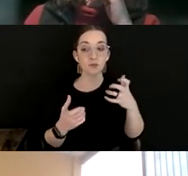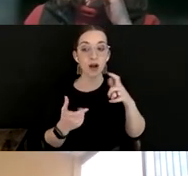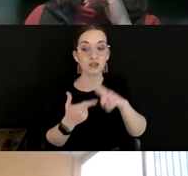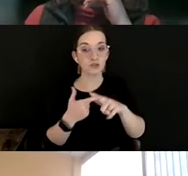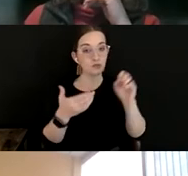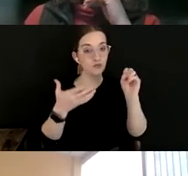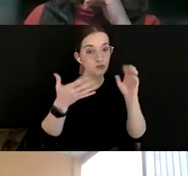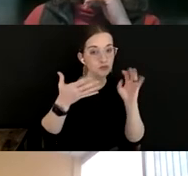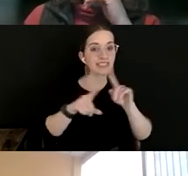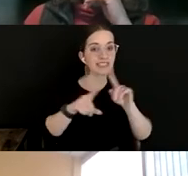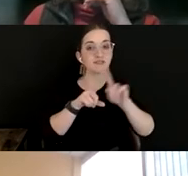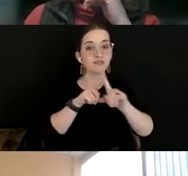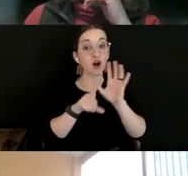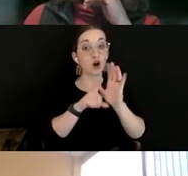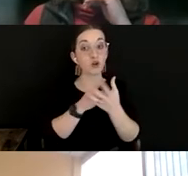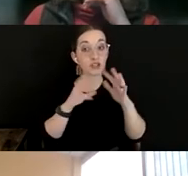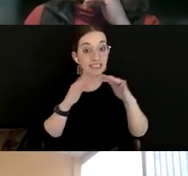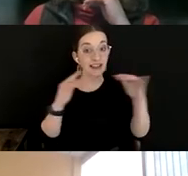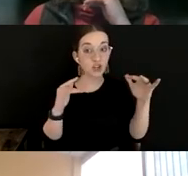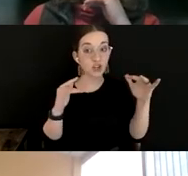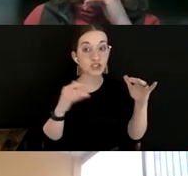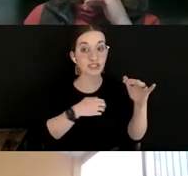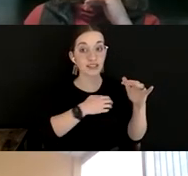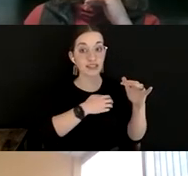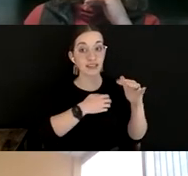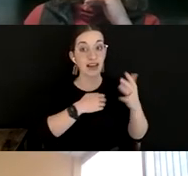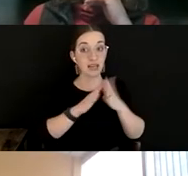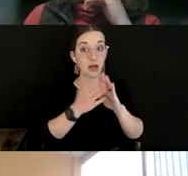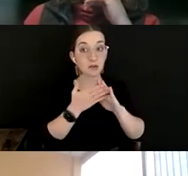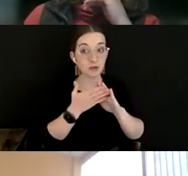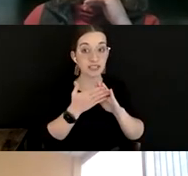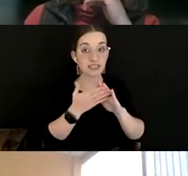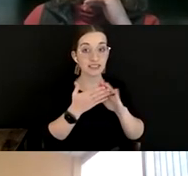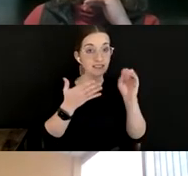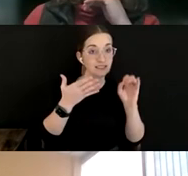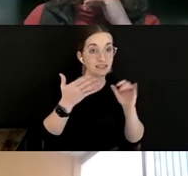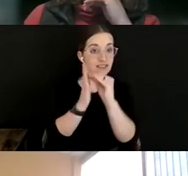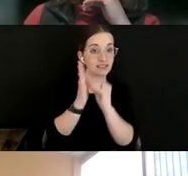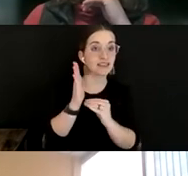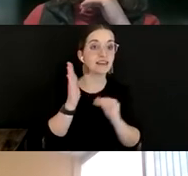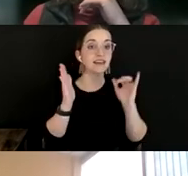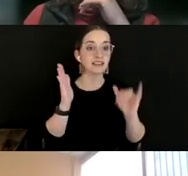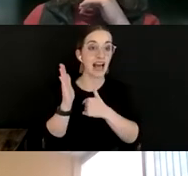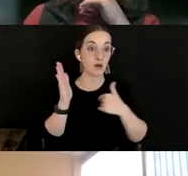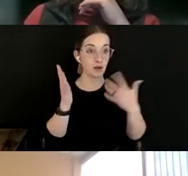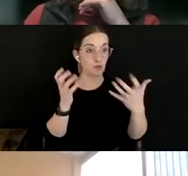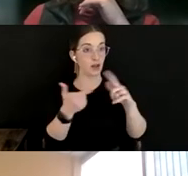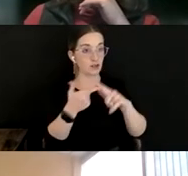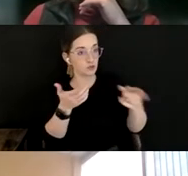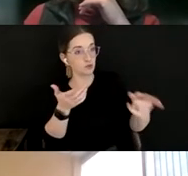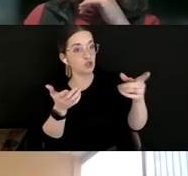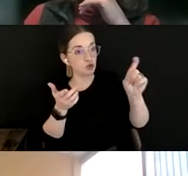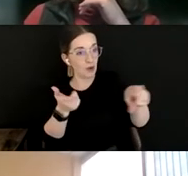communities in New Haven that are large portions of our community as communities that you needed to have demonstrated